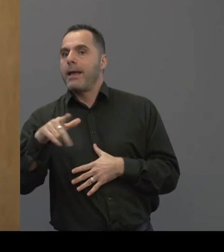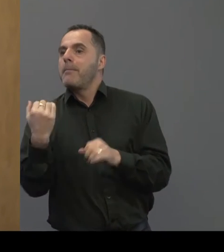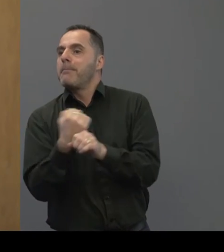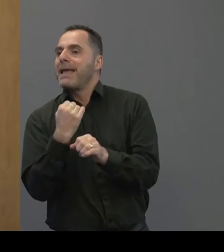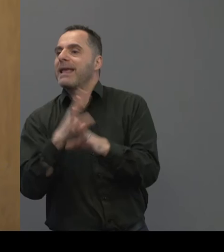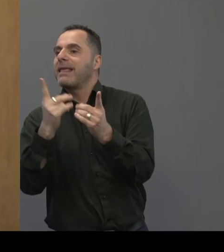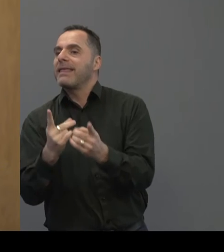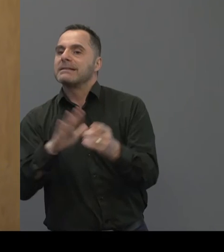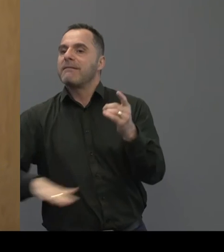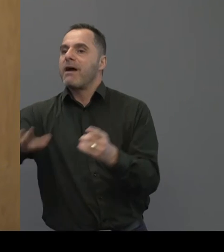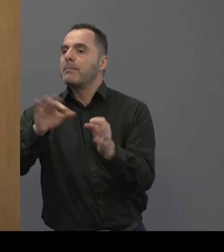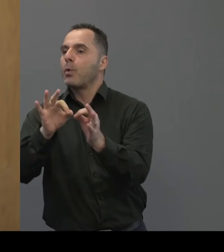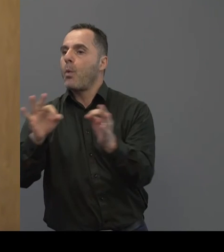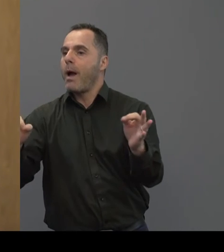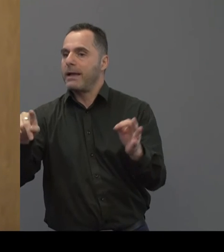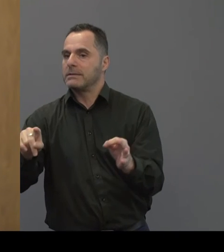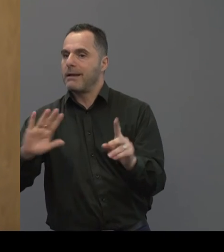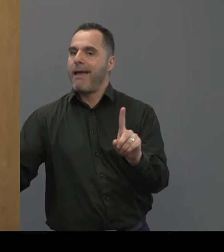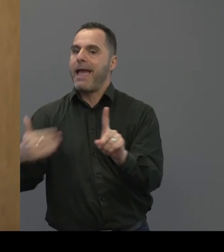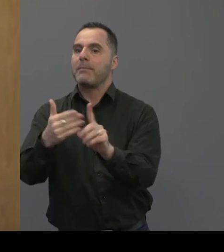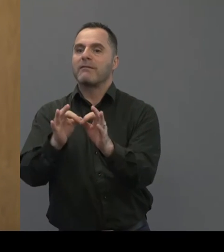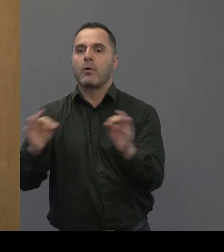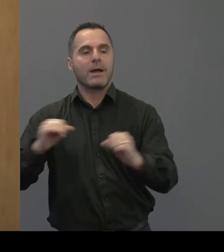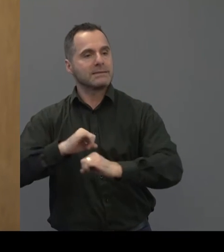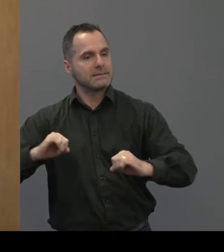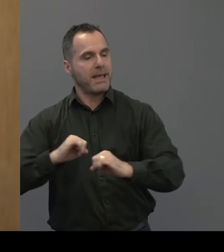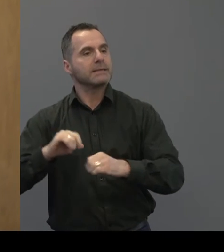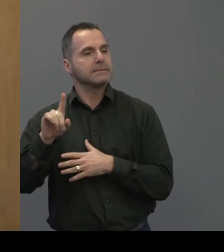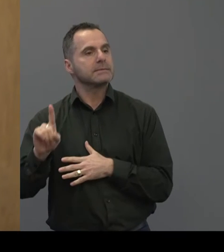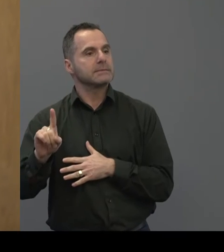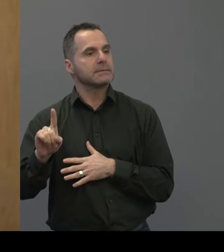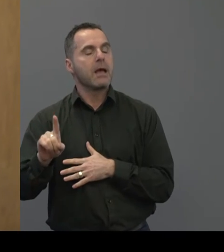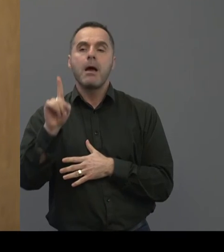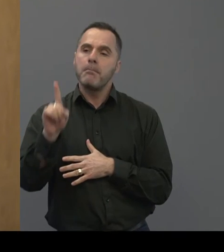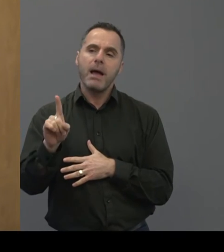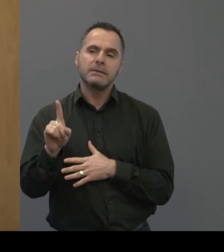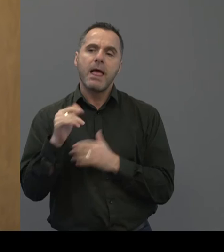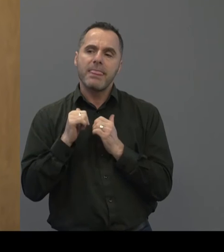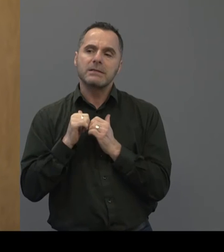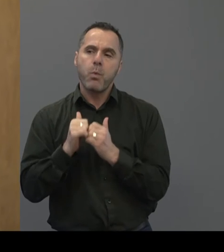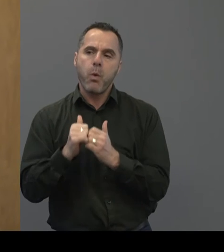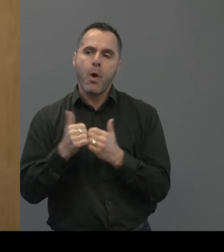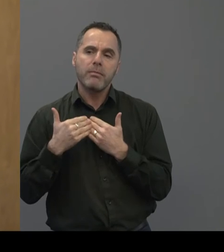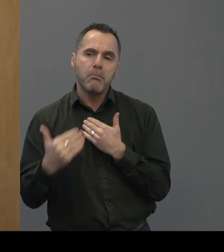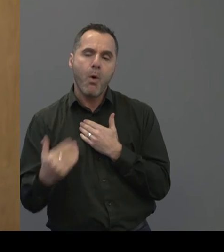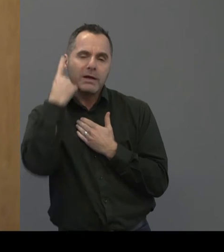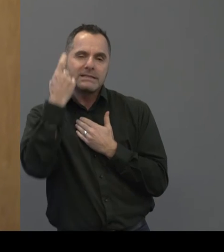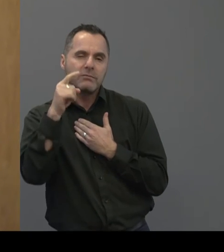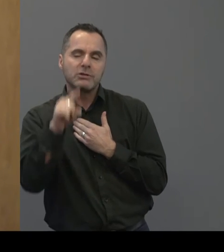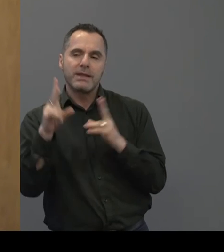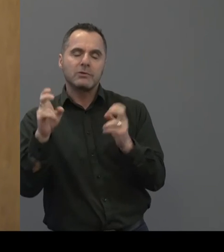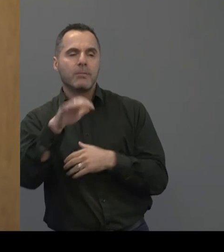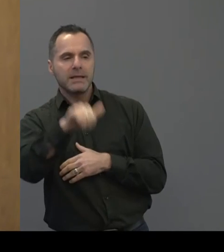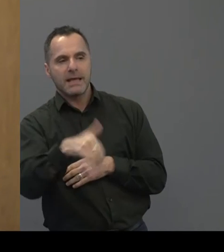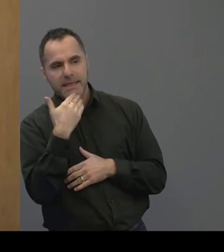and really trying to do that. But I think that's worthy of some more consideration about fitting that topic in.